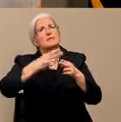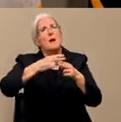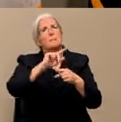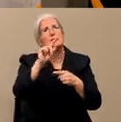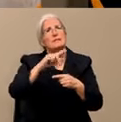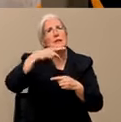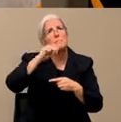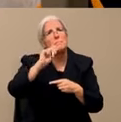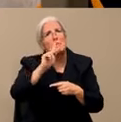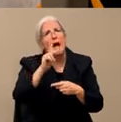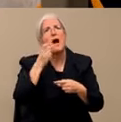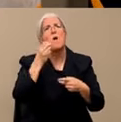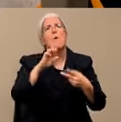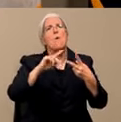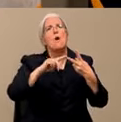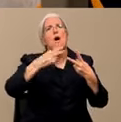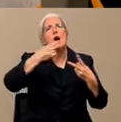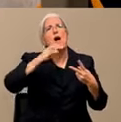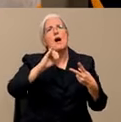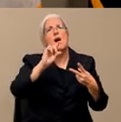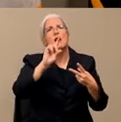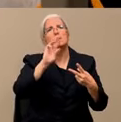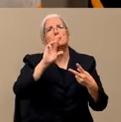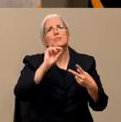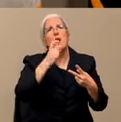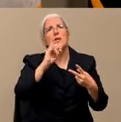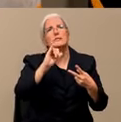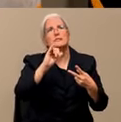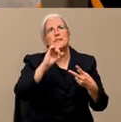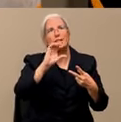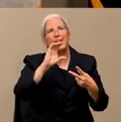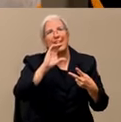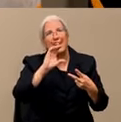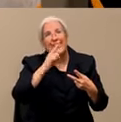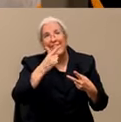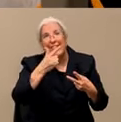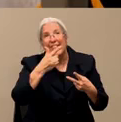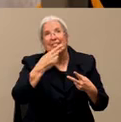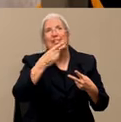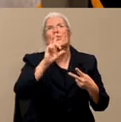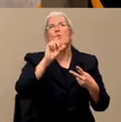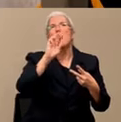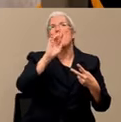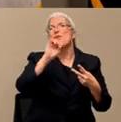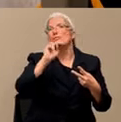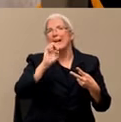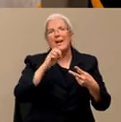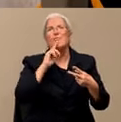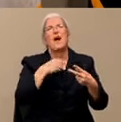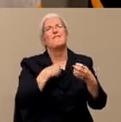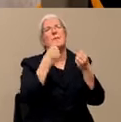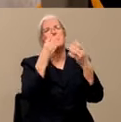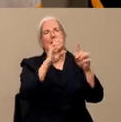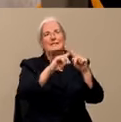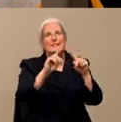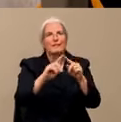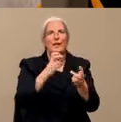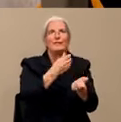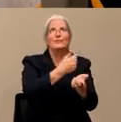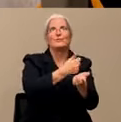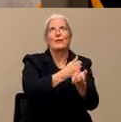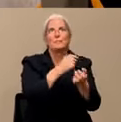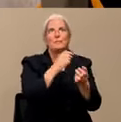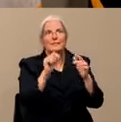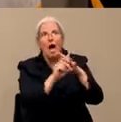with positive tests? I probably mangled that name, but basically there's a lot of new things that are coming out or there's some treatments that